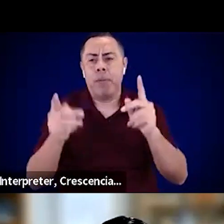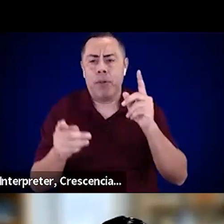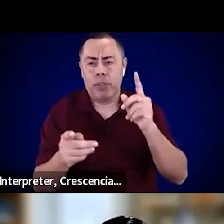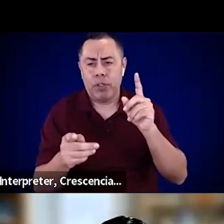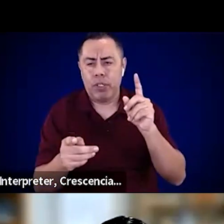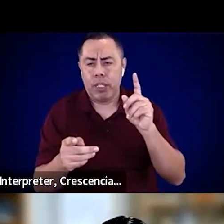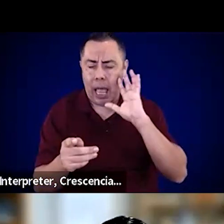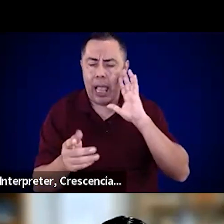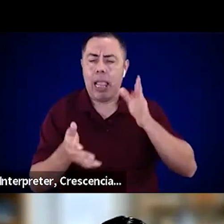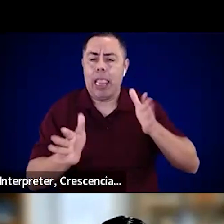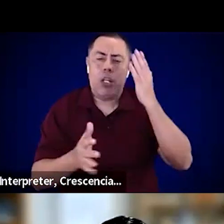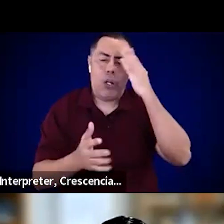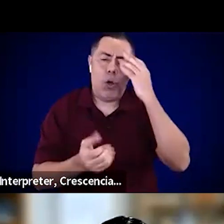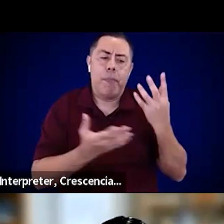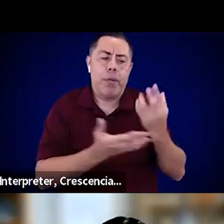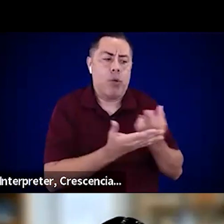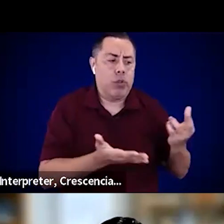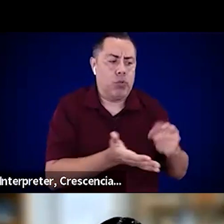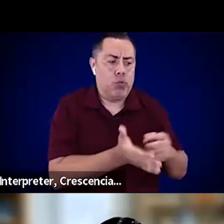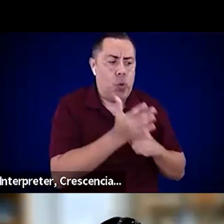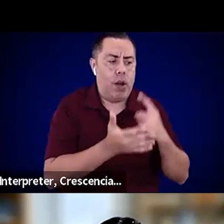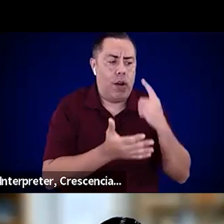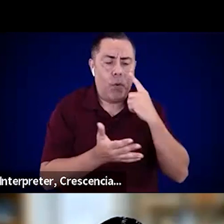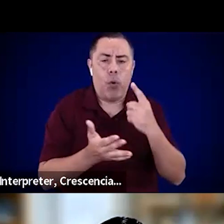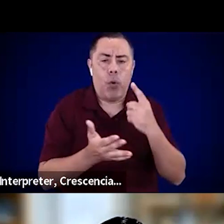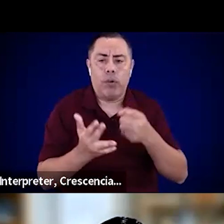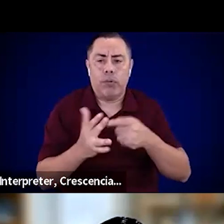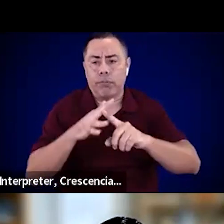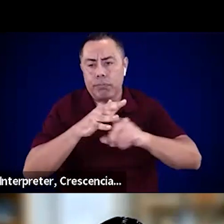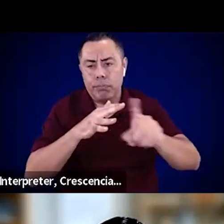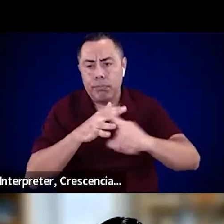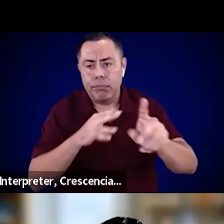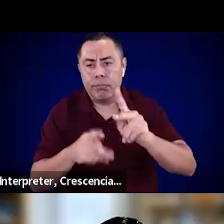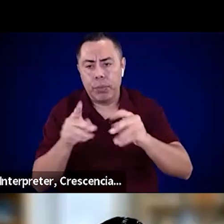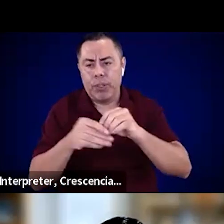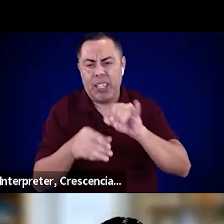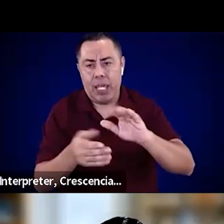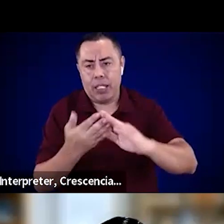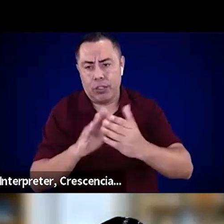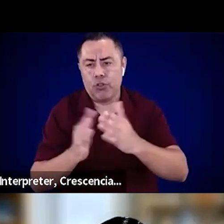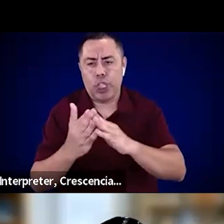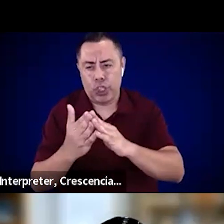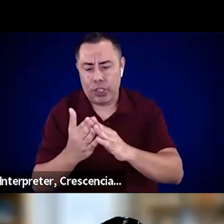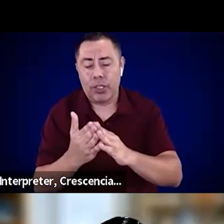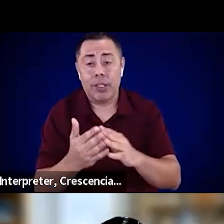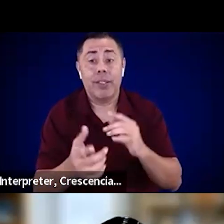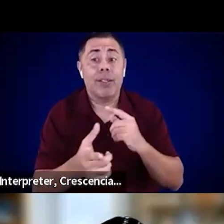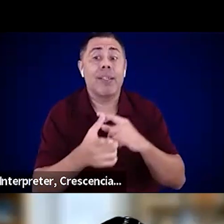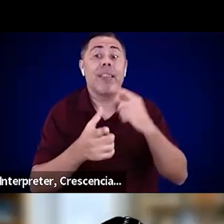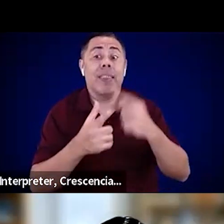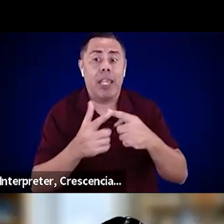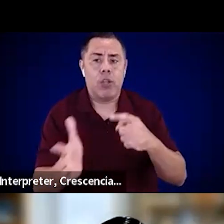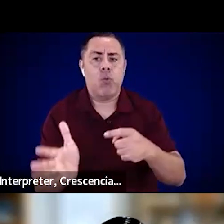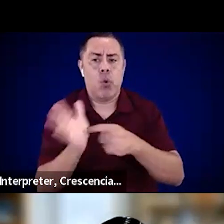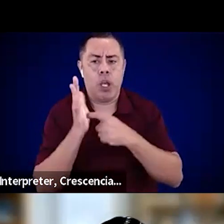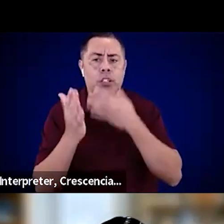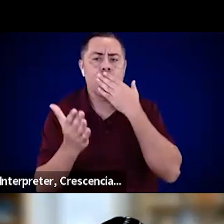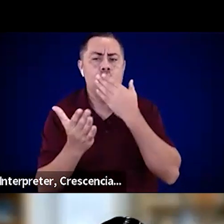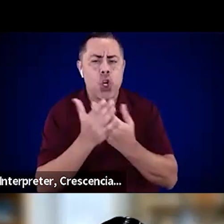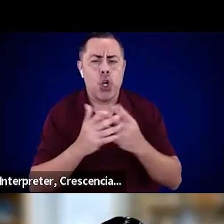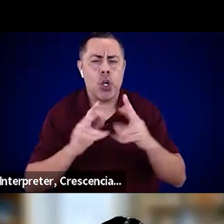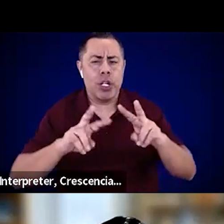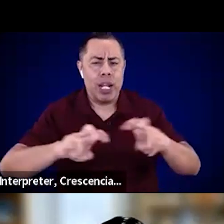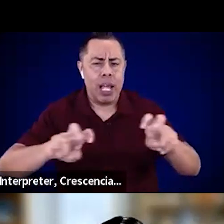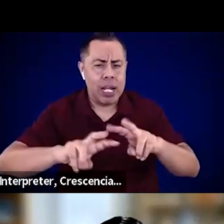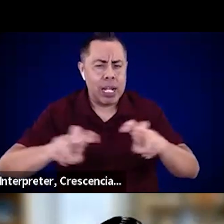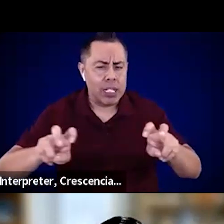to evacuate the communities within a particular jurisdiction. After that, you have to have a good analysis of the